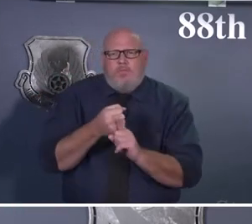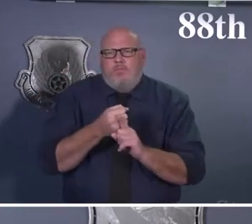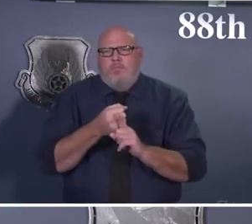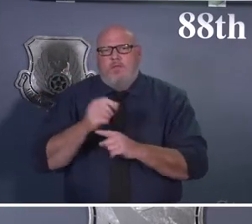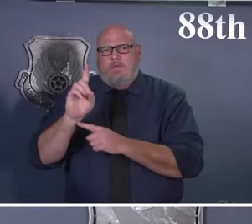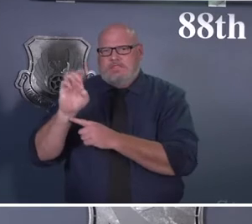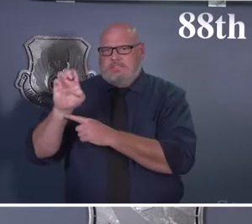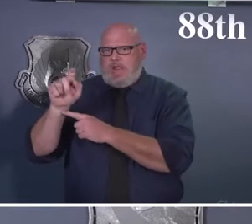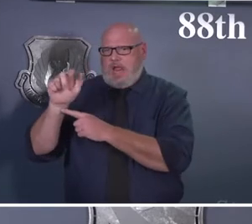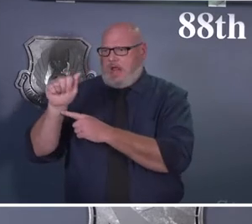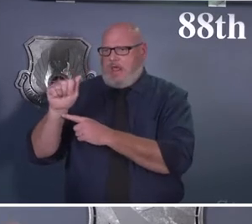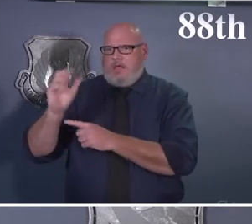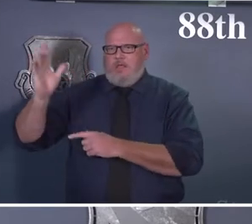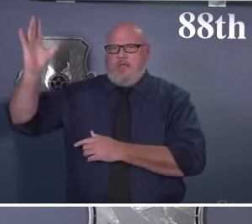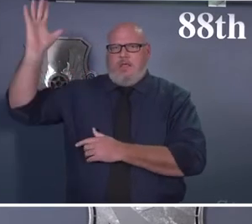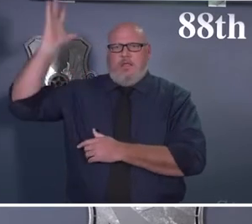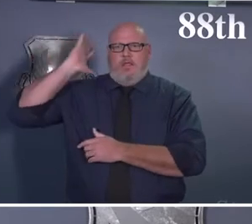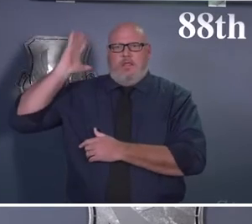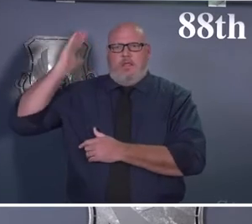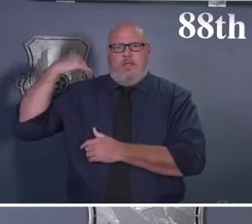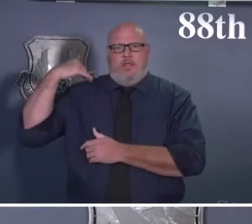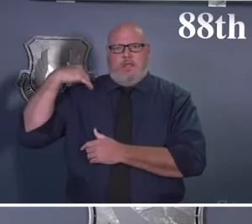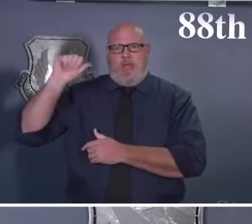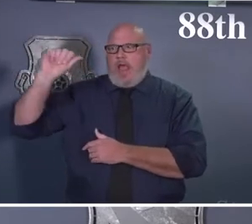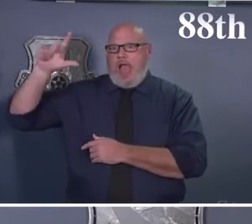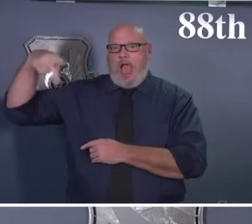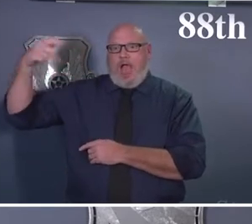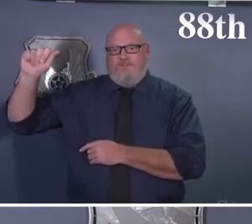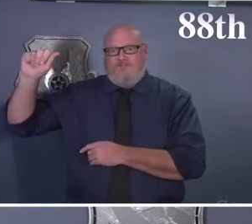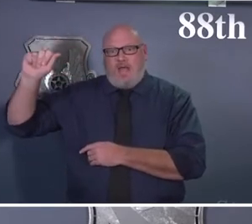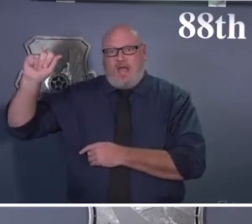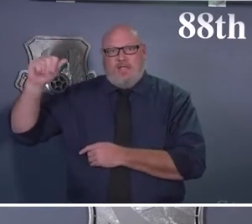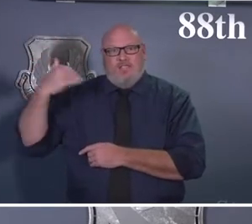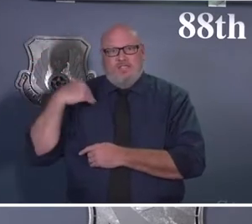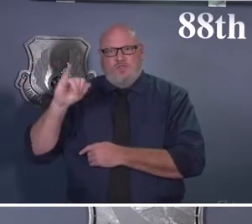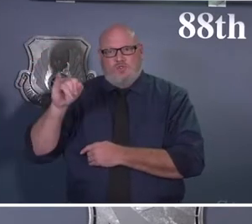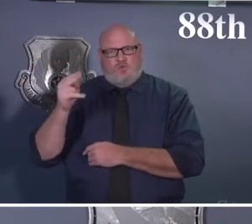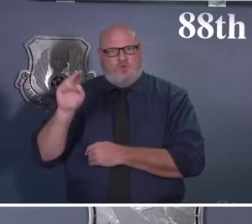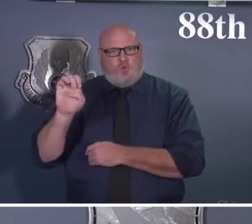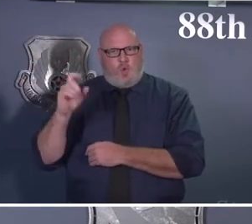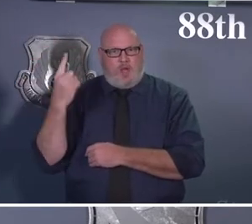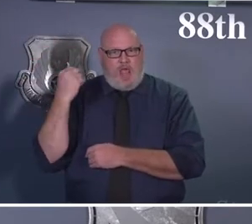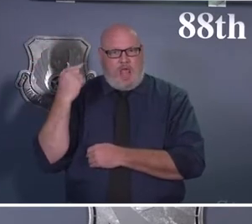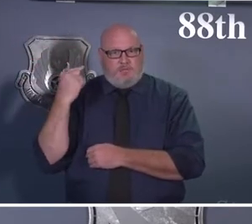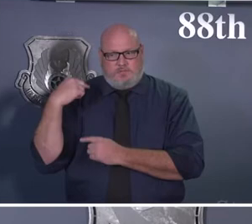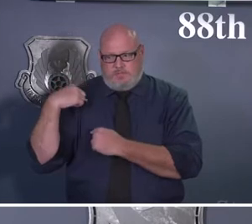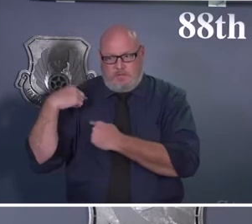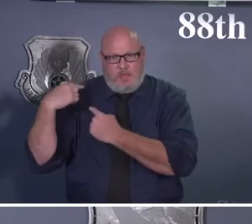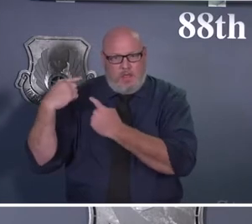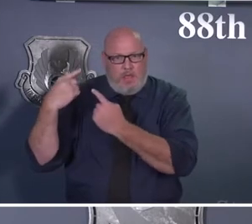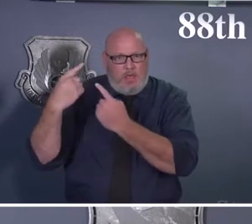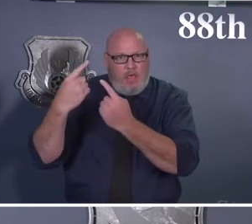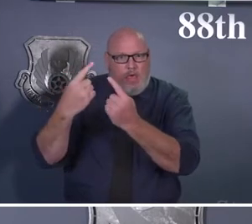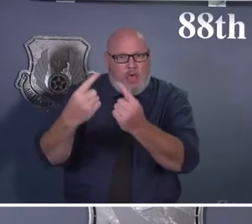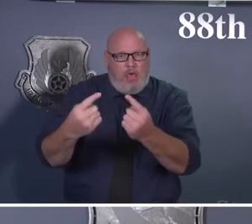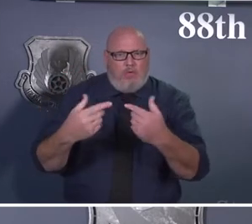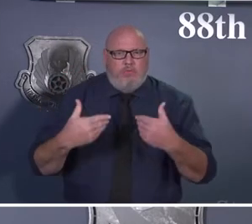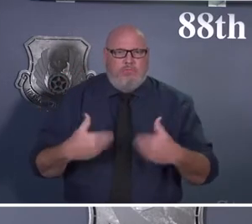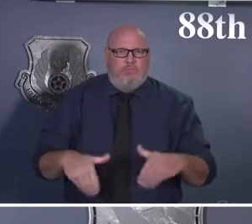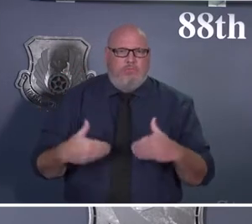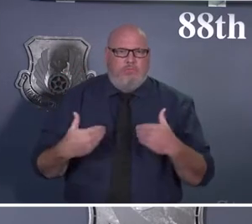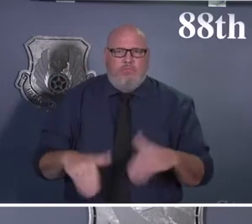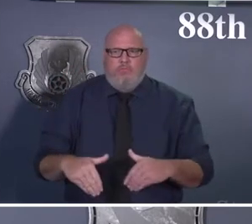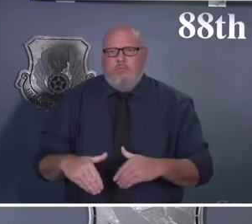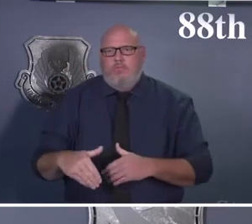alpha, hard to believe, when we were in alpha in June of last year. And we were only seeing five cases recorded by